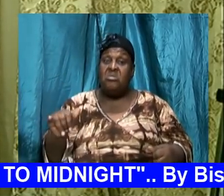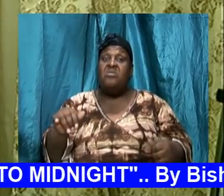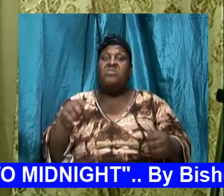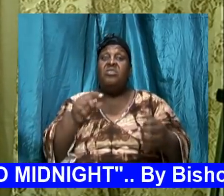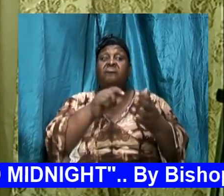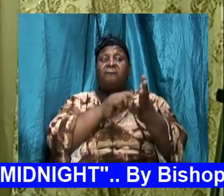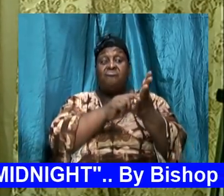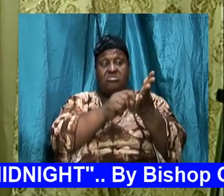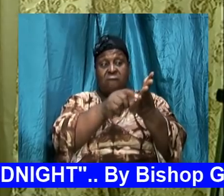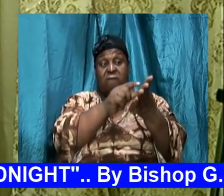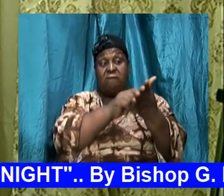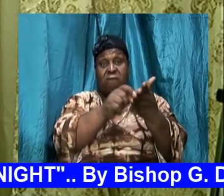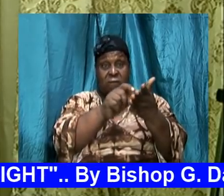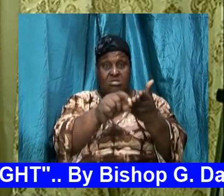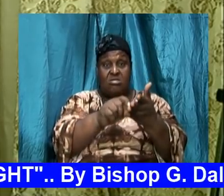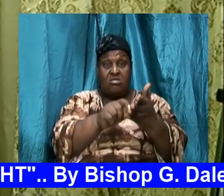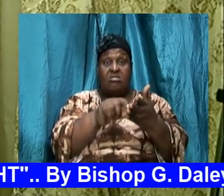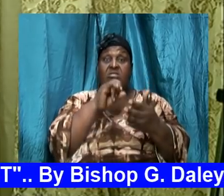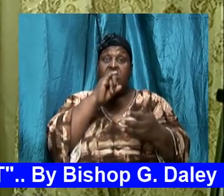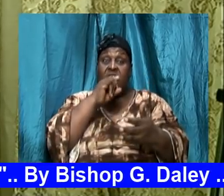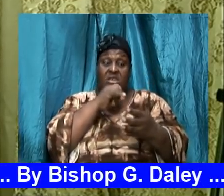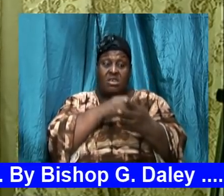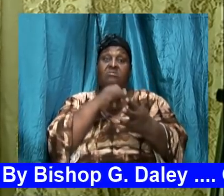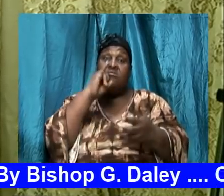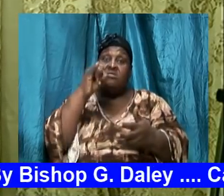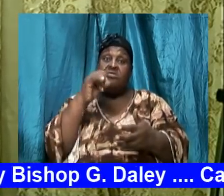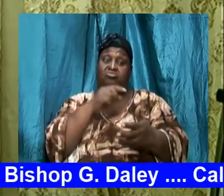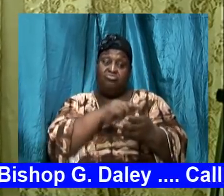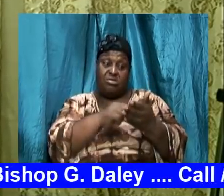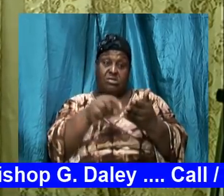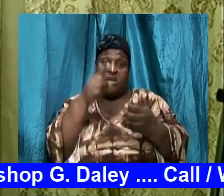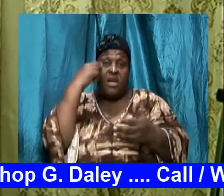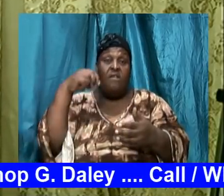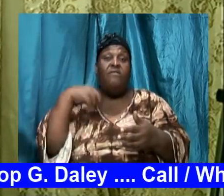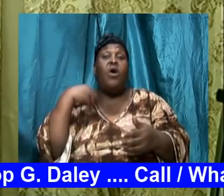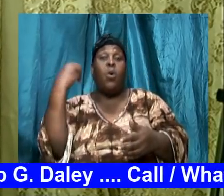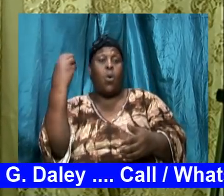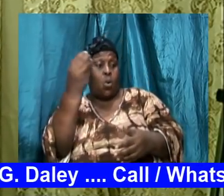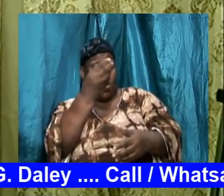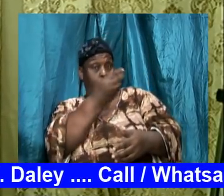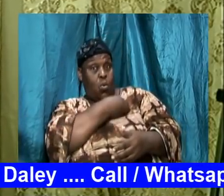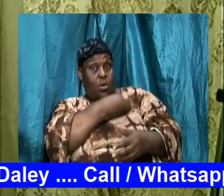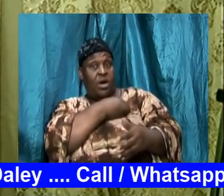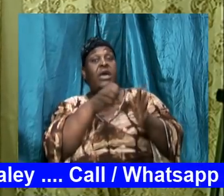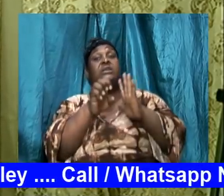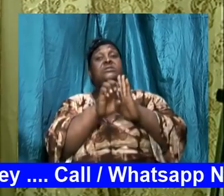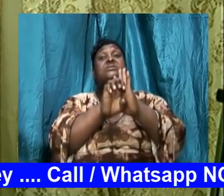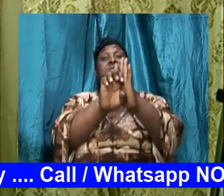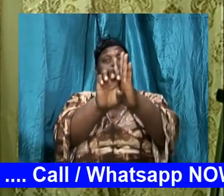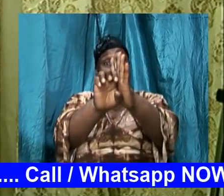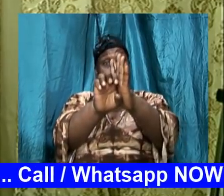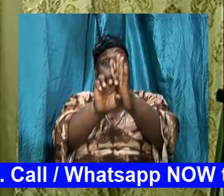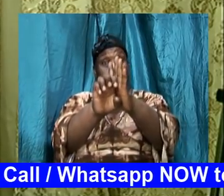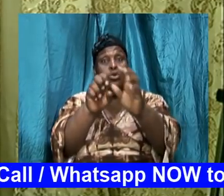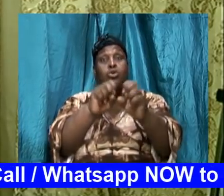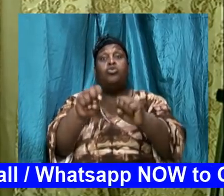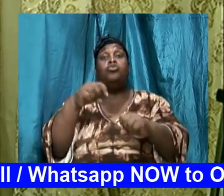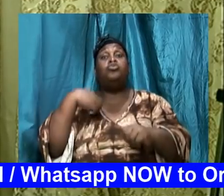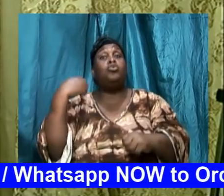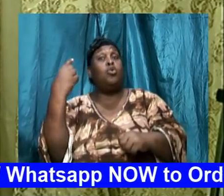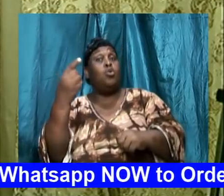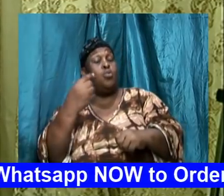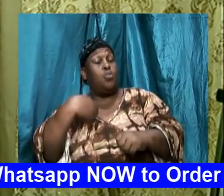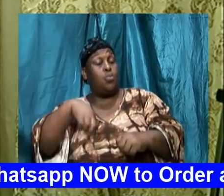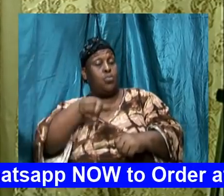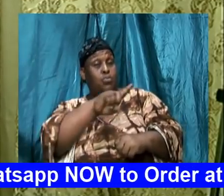we can safeguard ourselves from going along the way that those of old went they were there and